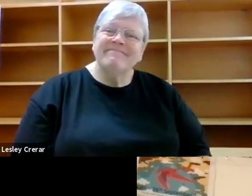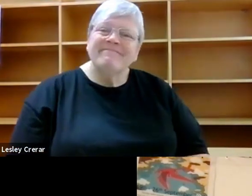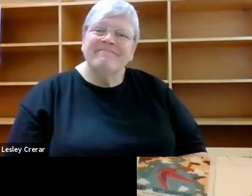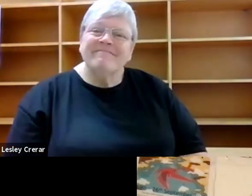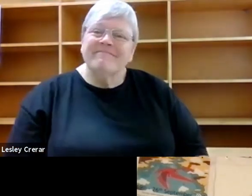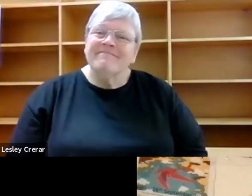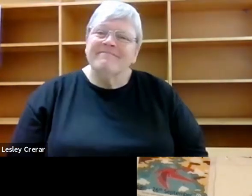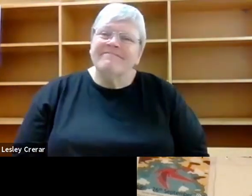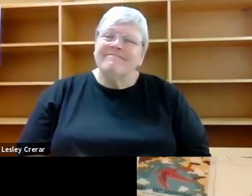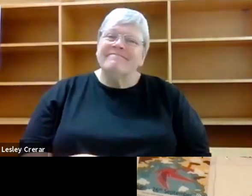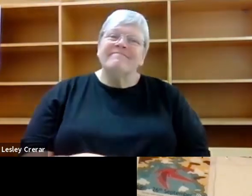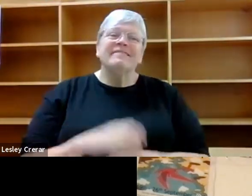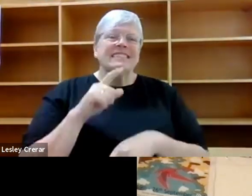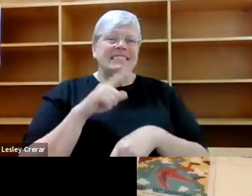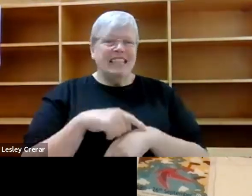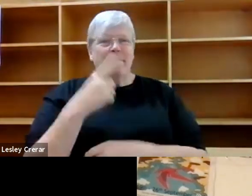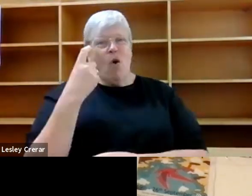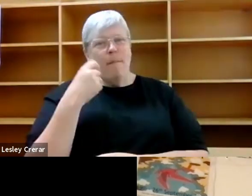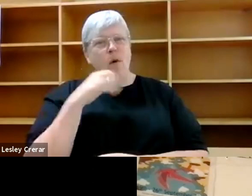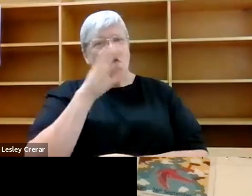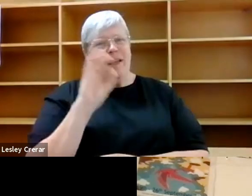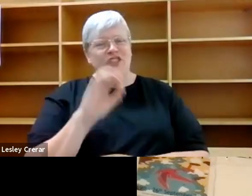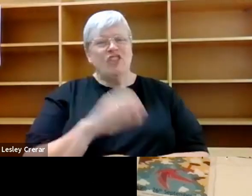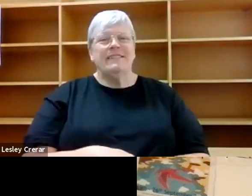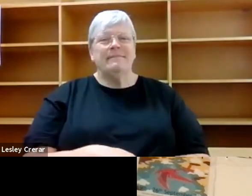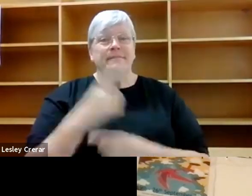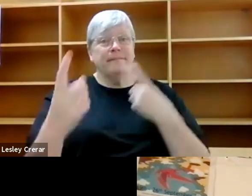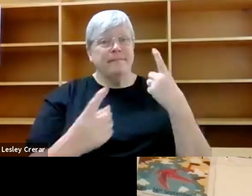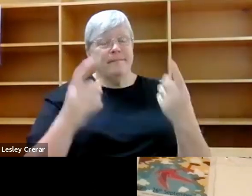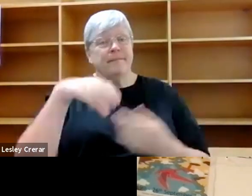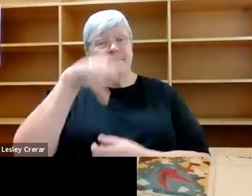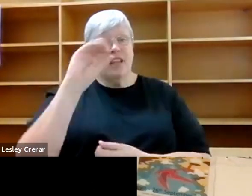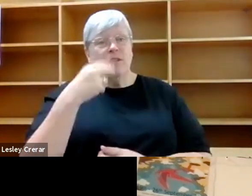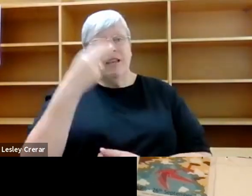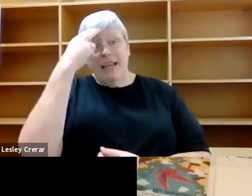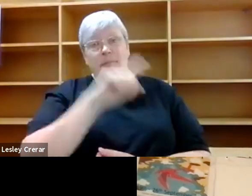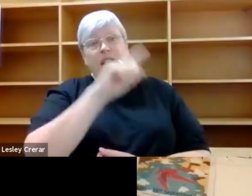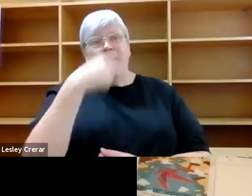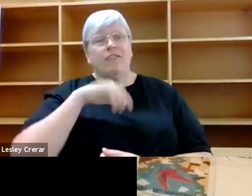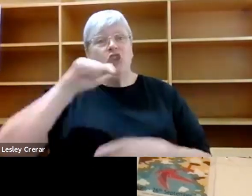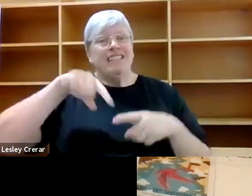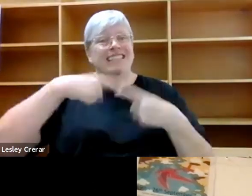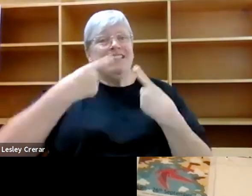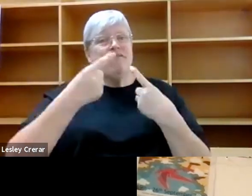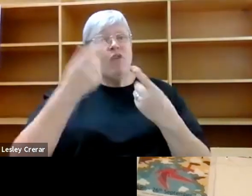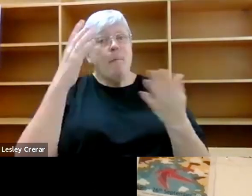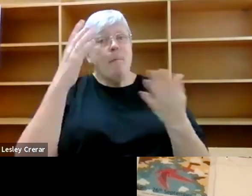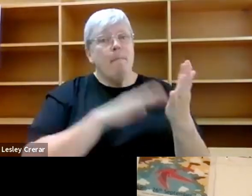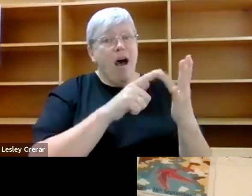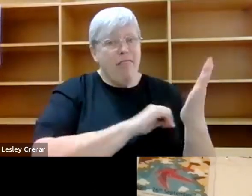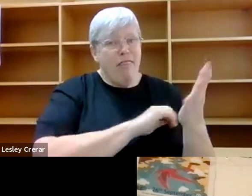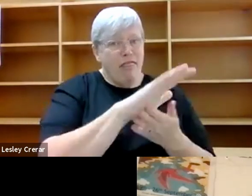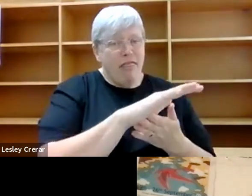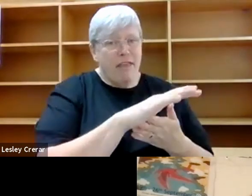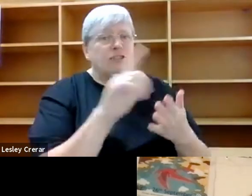I think we have time for one more question. Each chapter of your book is named after a different month of the year. And in your reading of